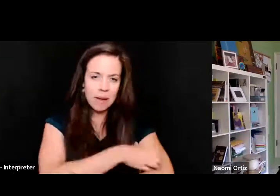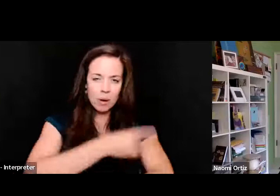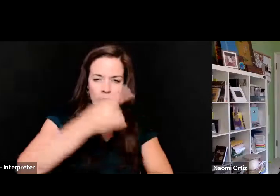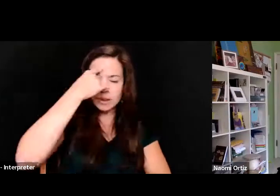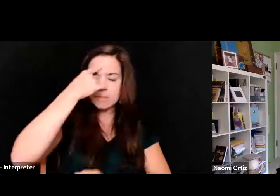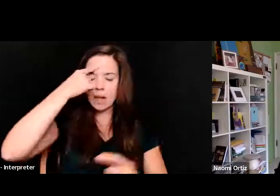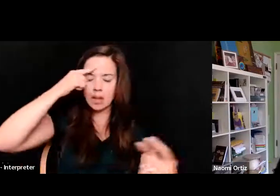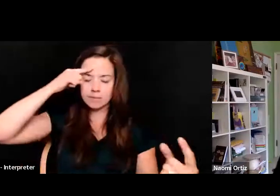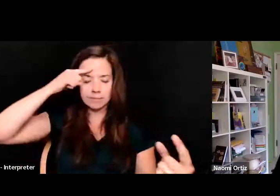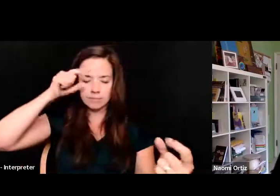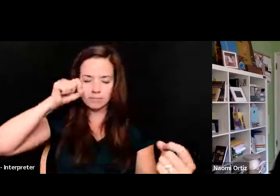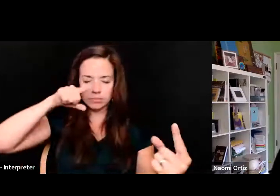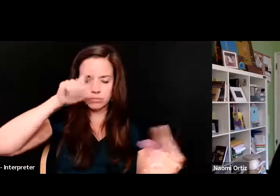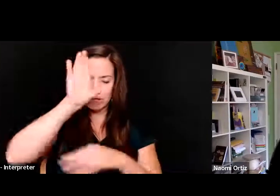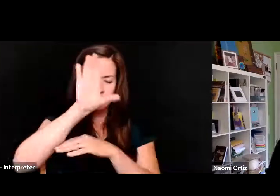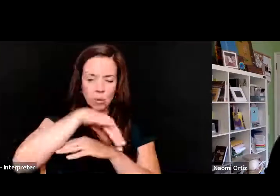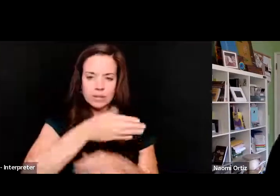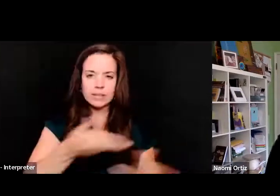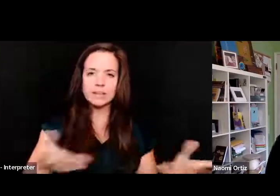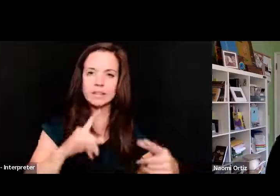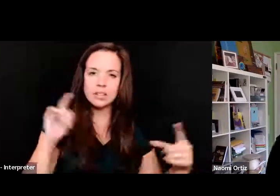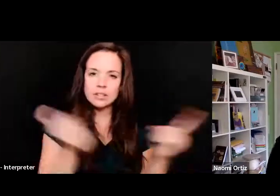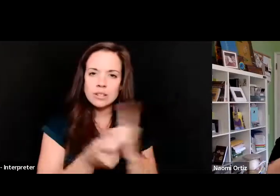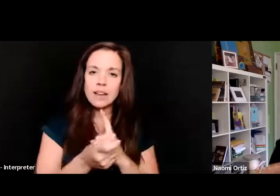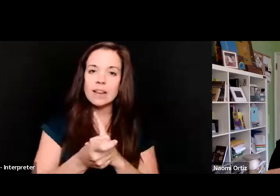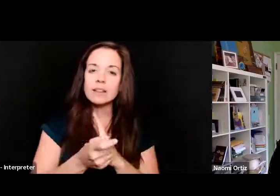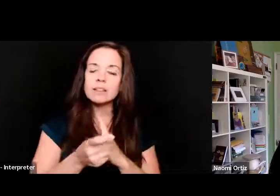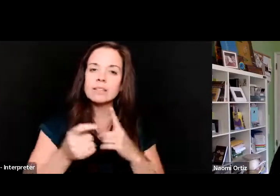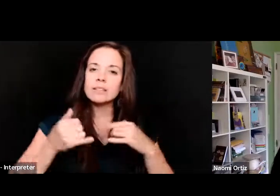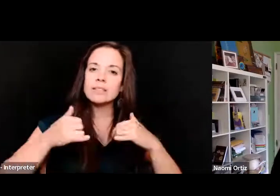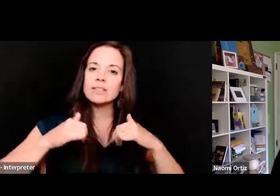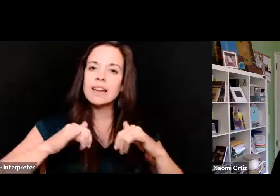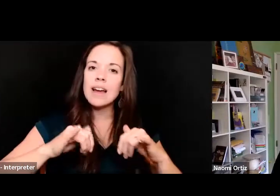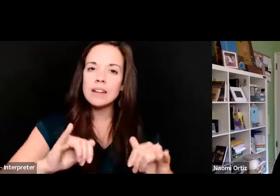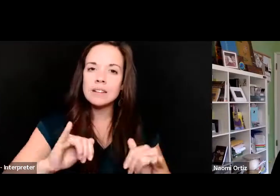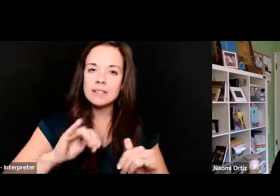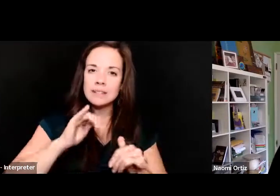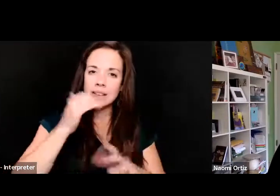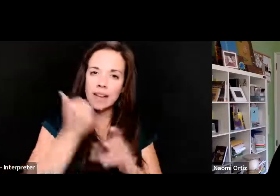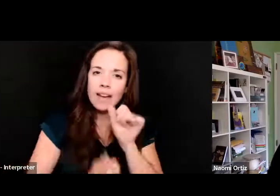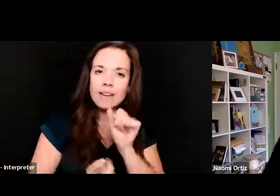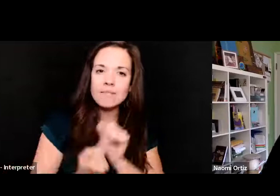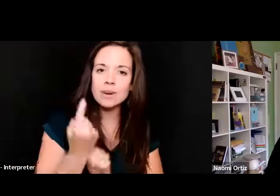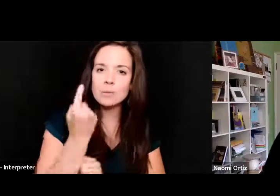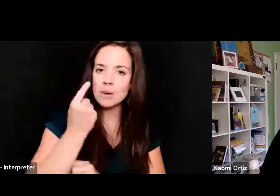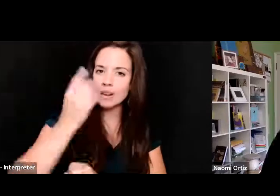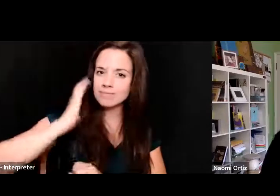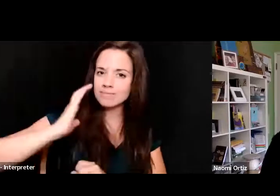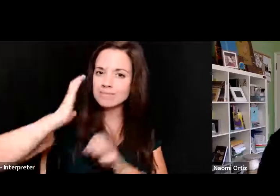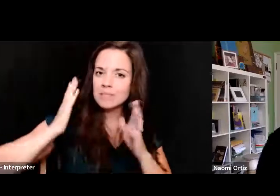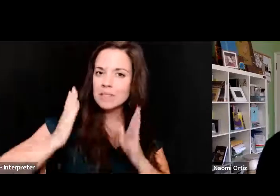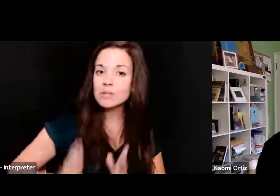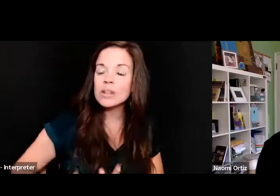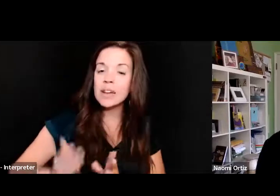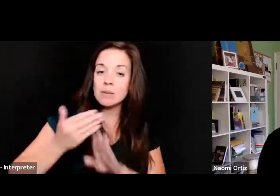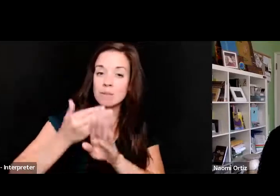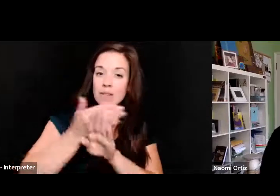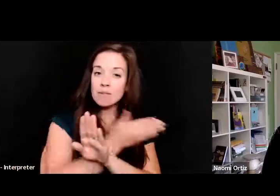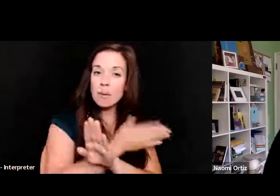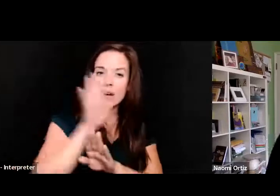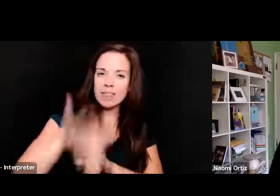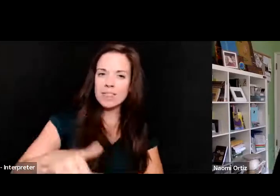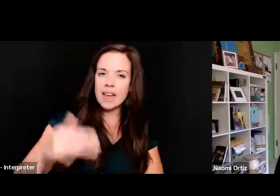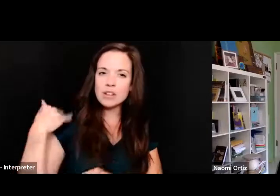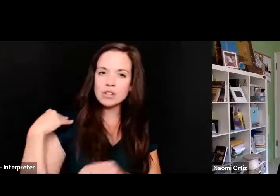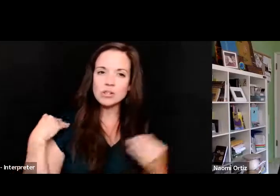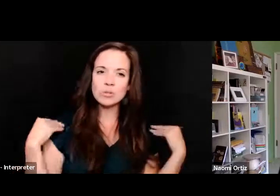will things to change. Yet, every ancestor who came before season that shoulder pump and